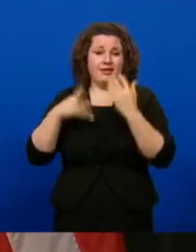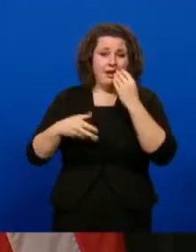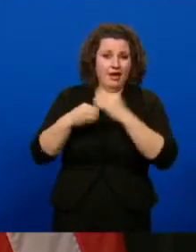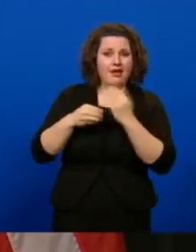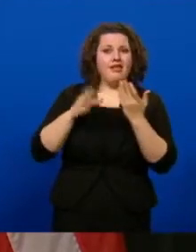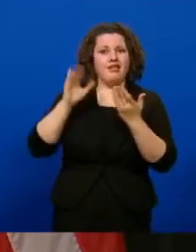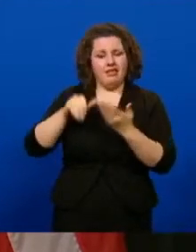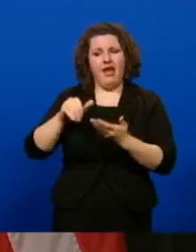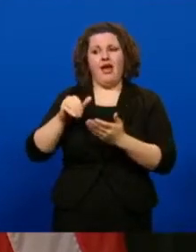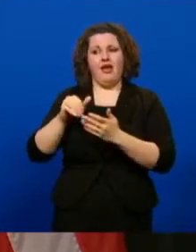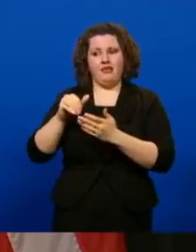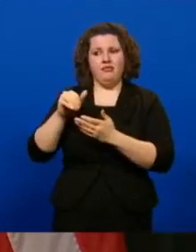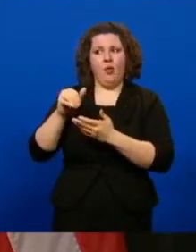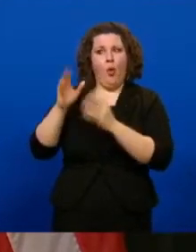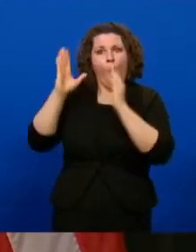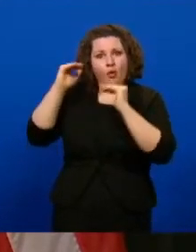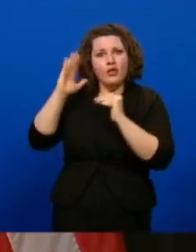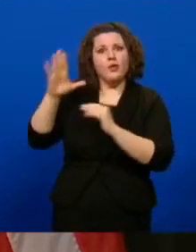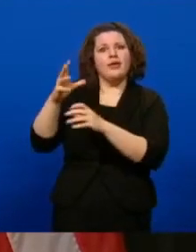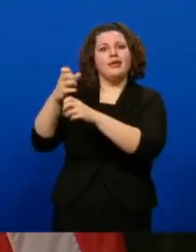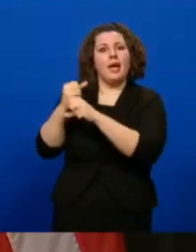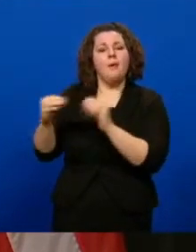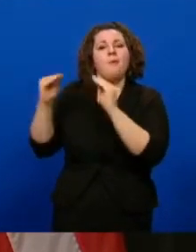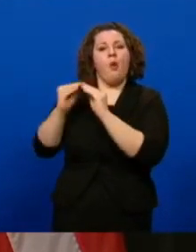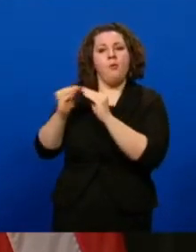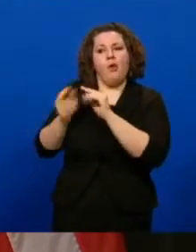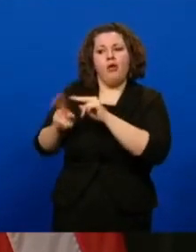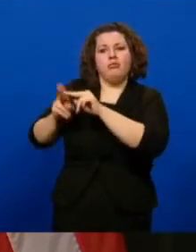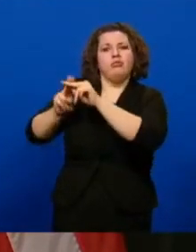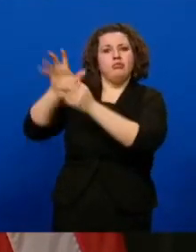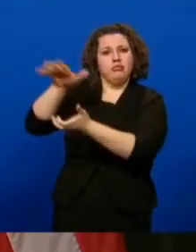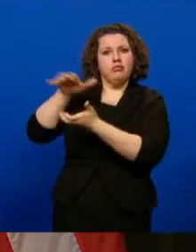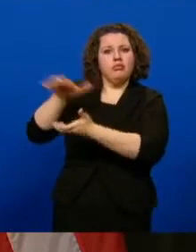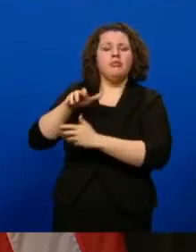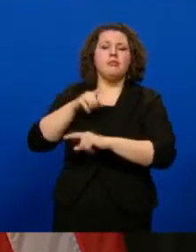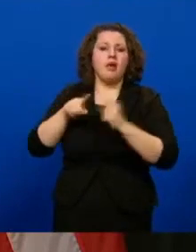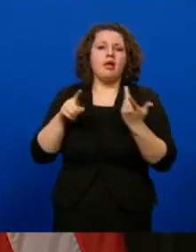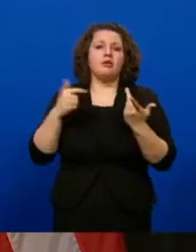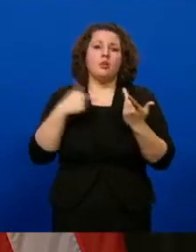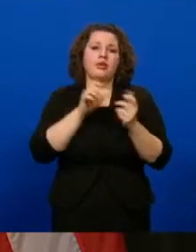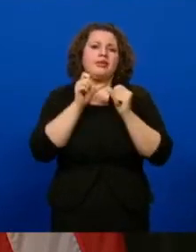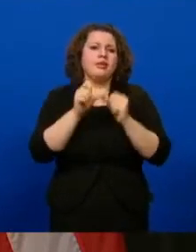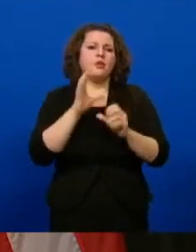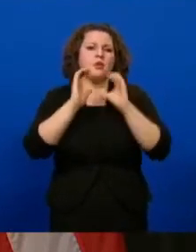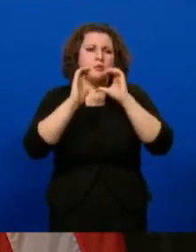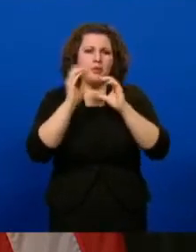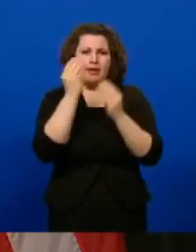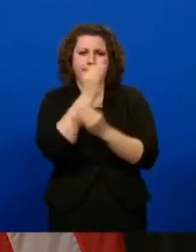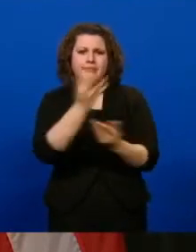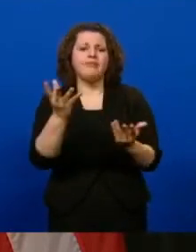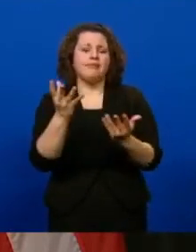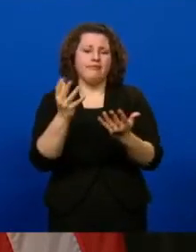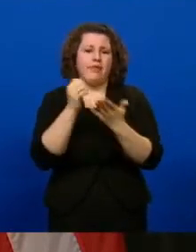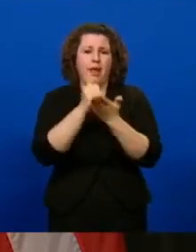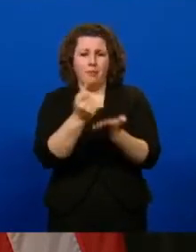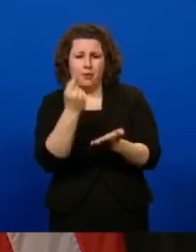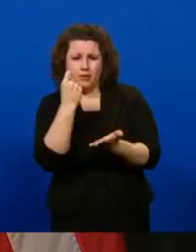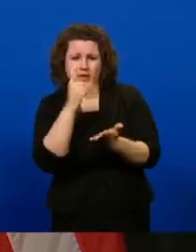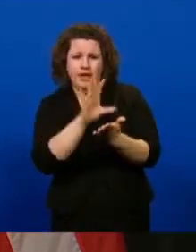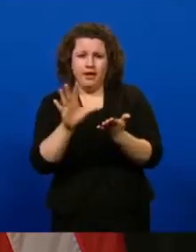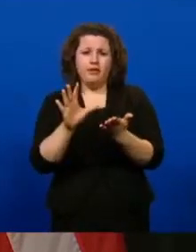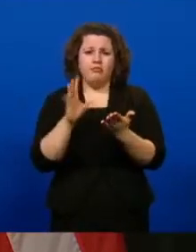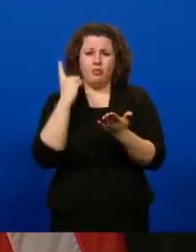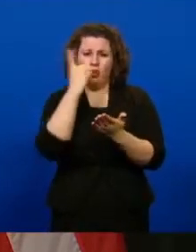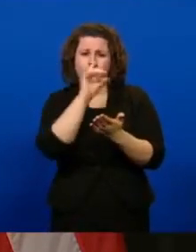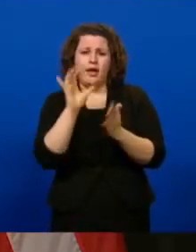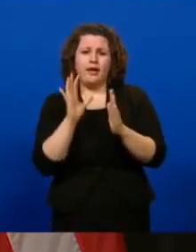allocation will continue to grow. And we'll just, you know, we'll continue to make sure that we're communicating with Iowans and helping them understand what that rollout